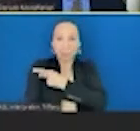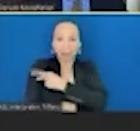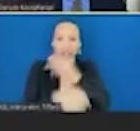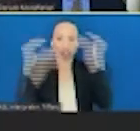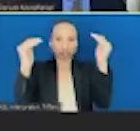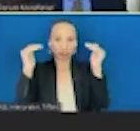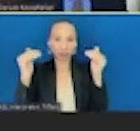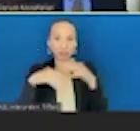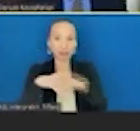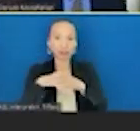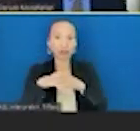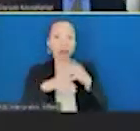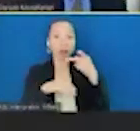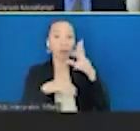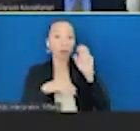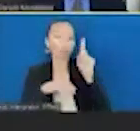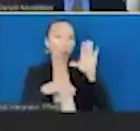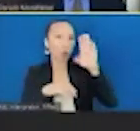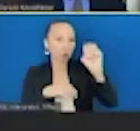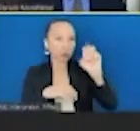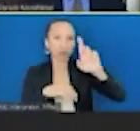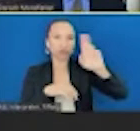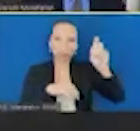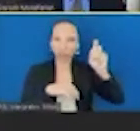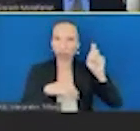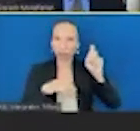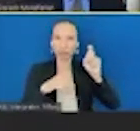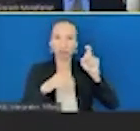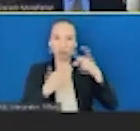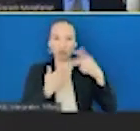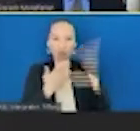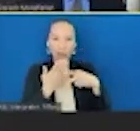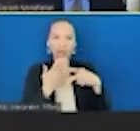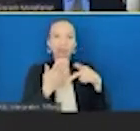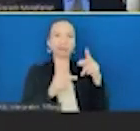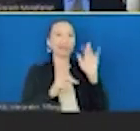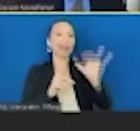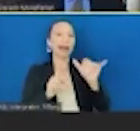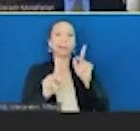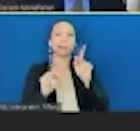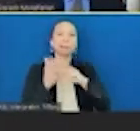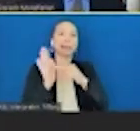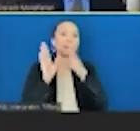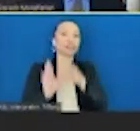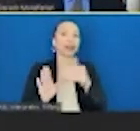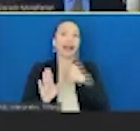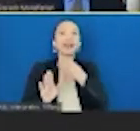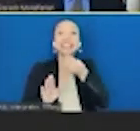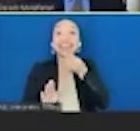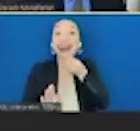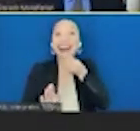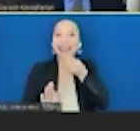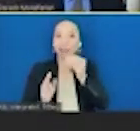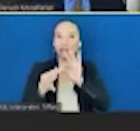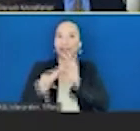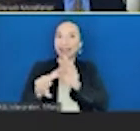packages, which I'll talk about, produce prescription programs, which are people that have a diet related disease, like hypertension or obesity or diabetes,